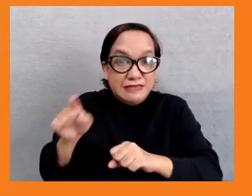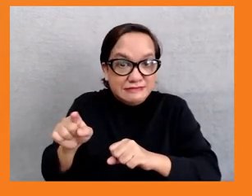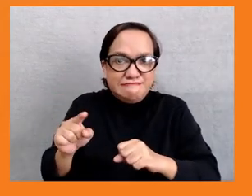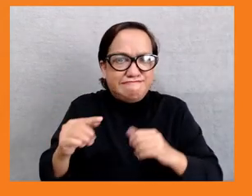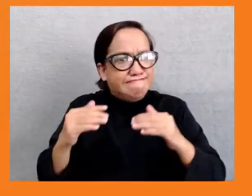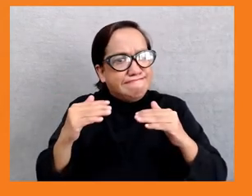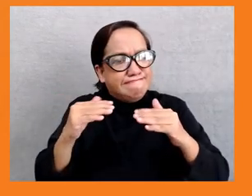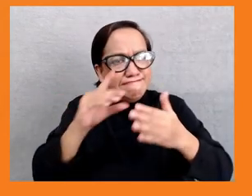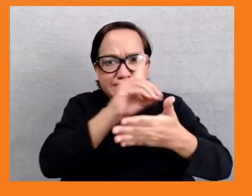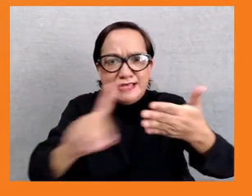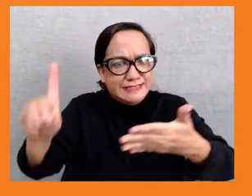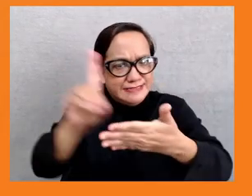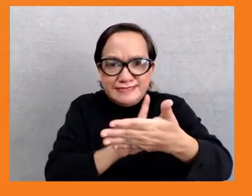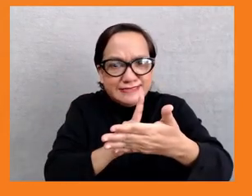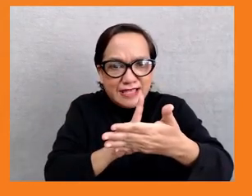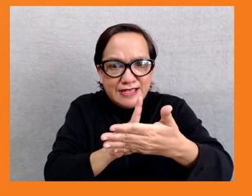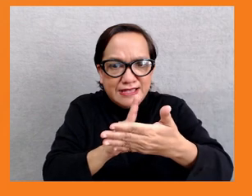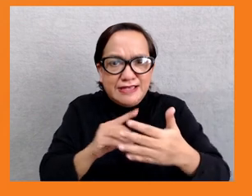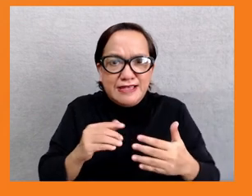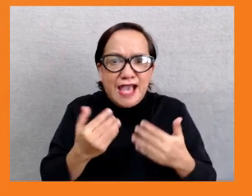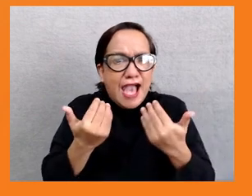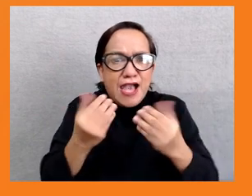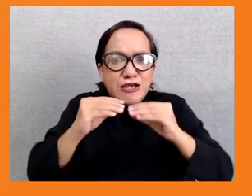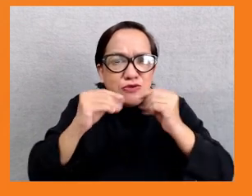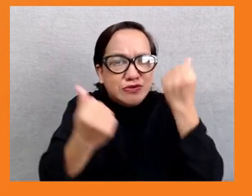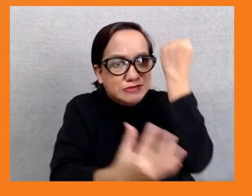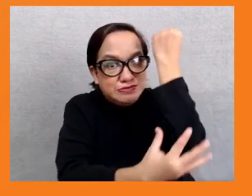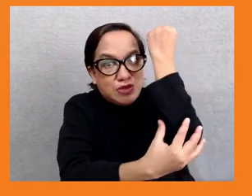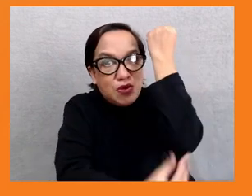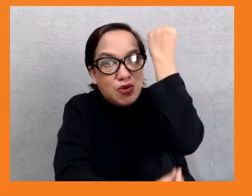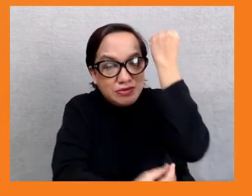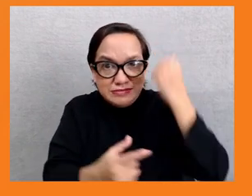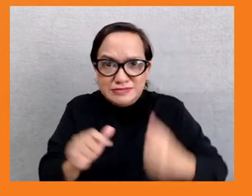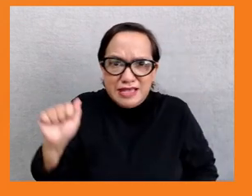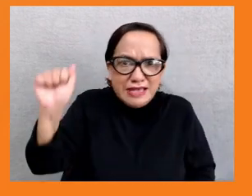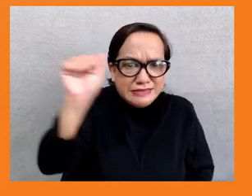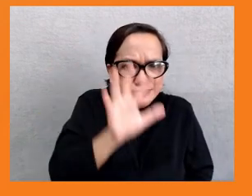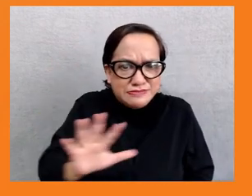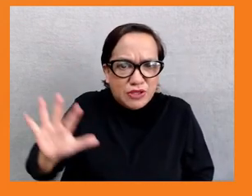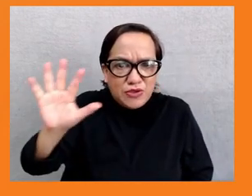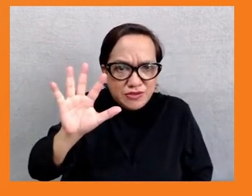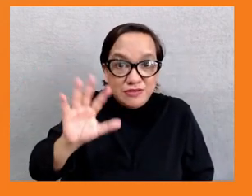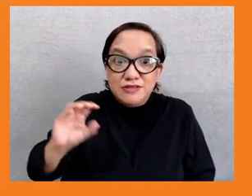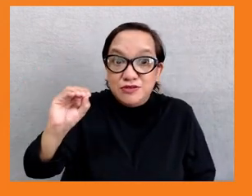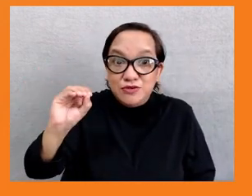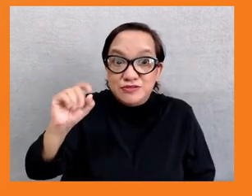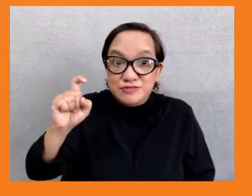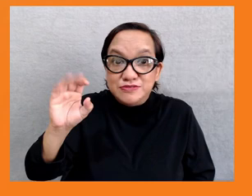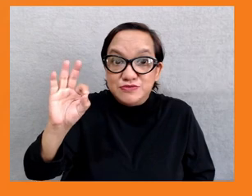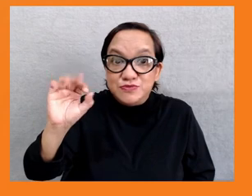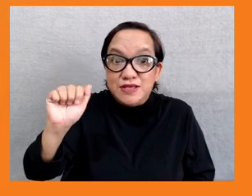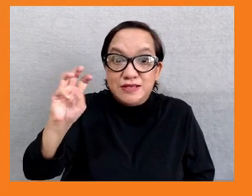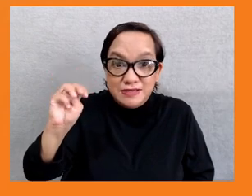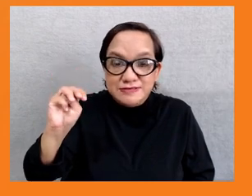inequality in Asia. Oxfam envisions a just and sustainable world, a world without poverty and